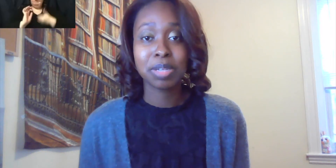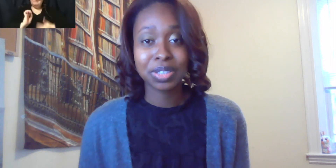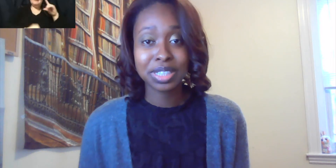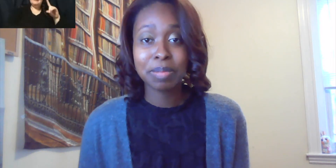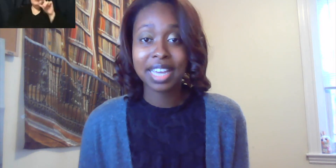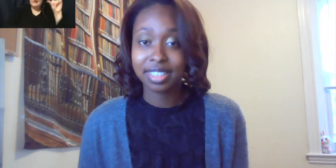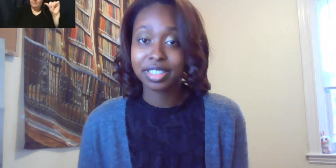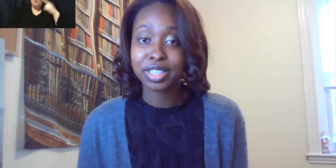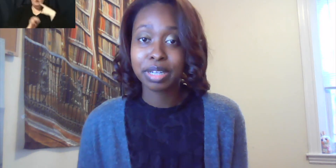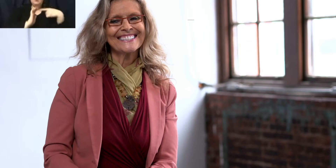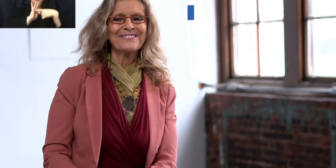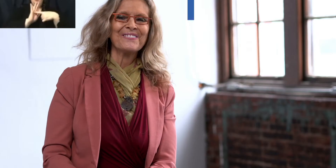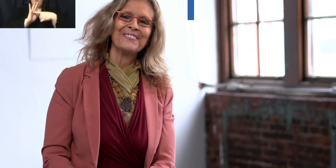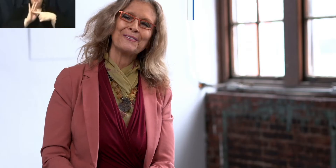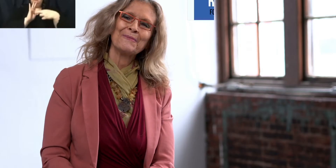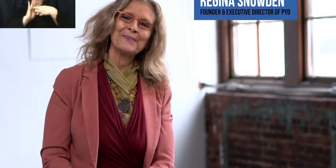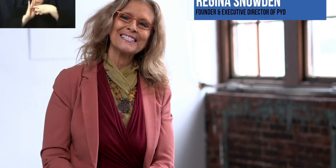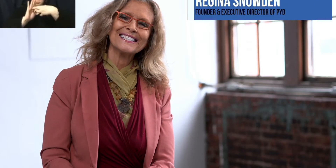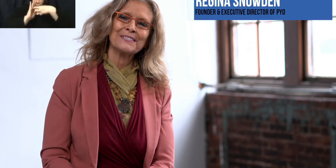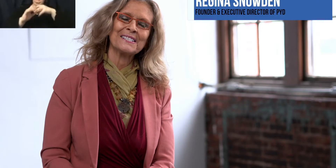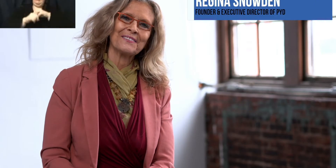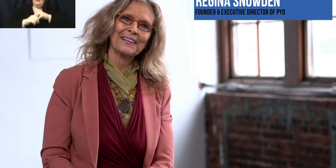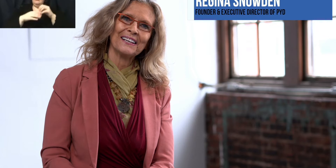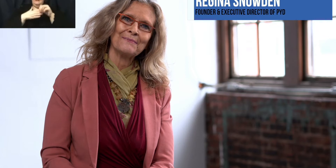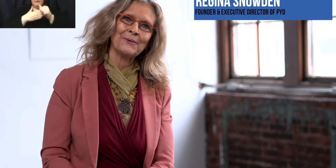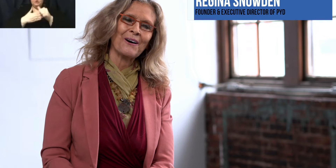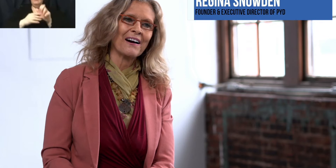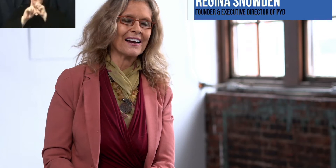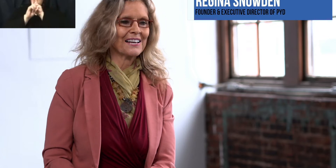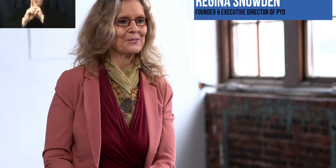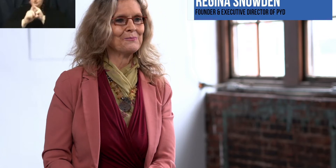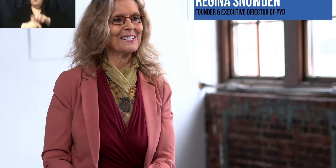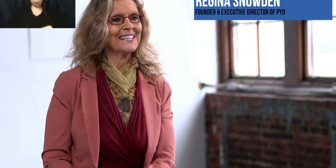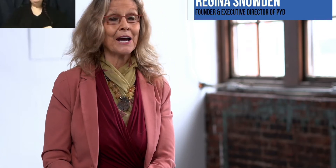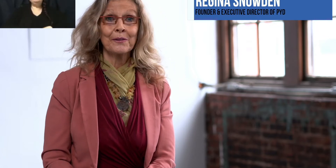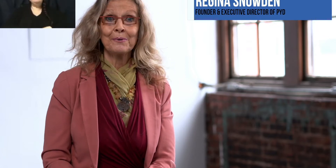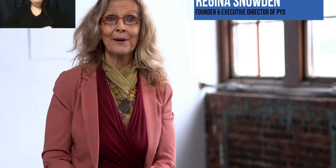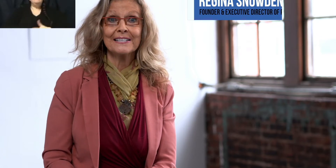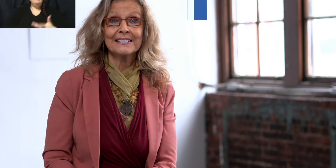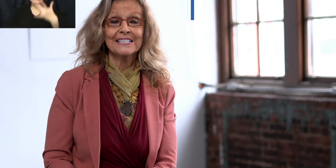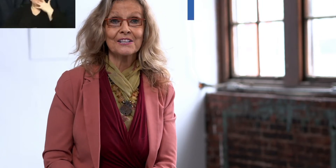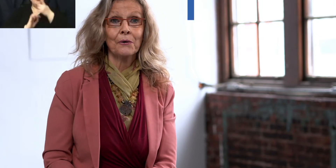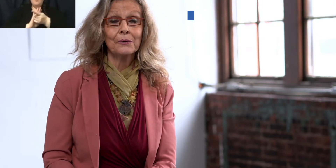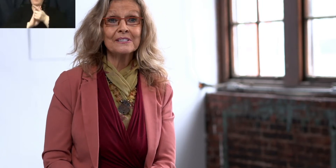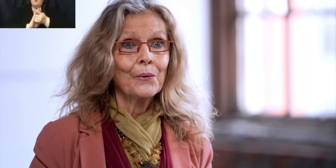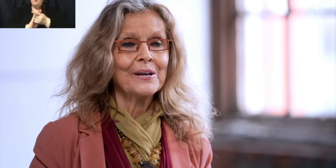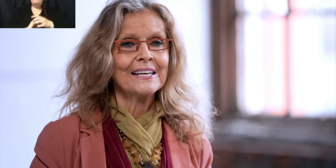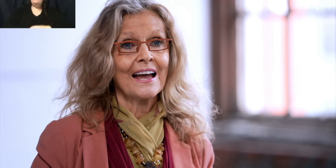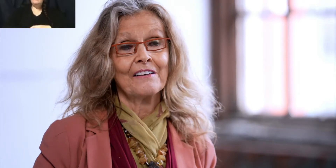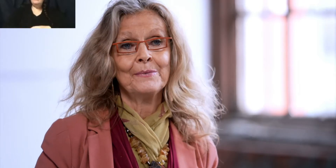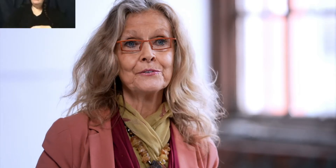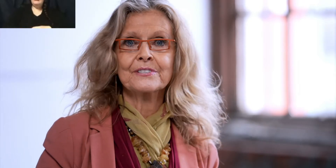in mentorship and leadership. Some of my favorite moments specifically more I guess would be that now that PYD is this old.